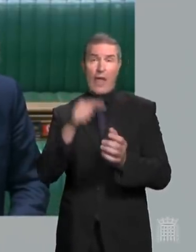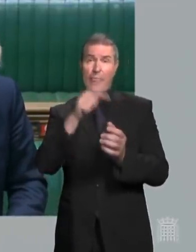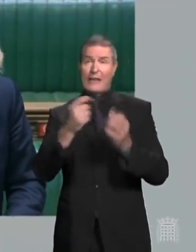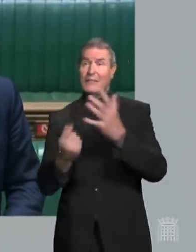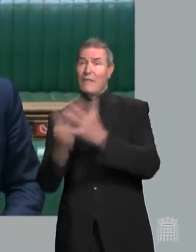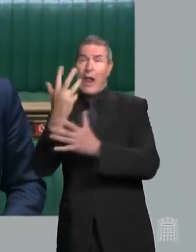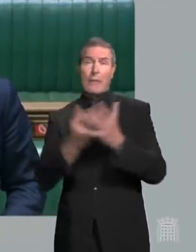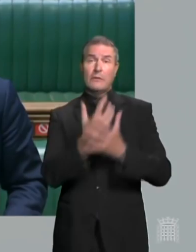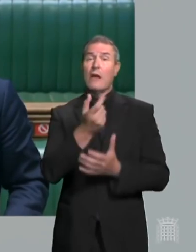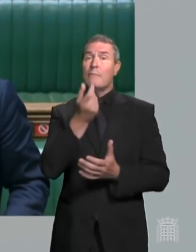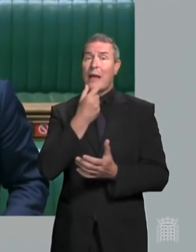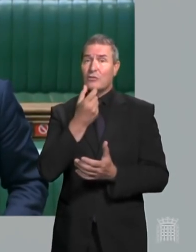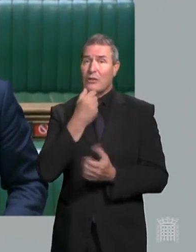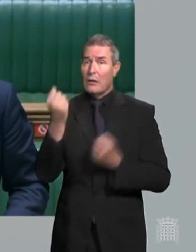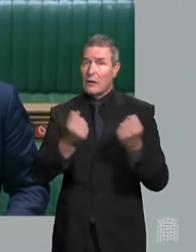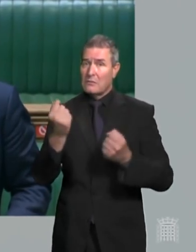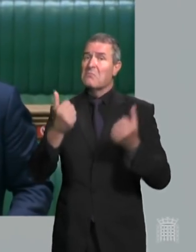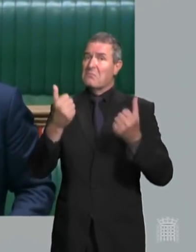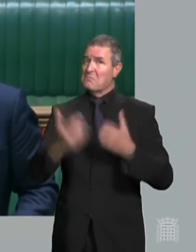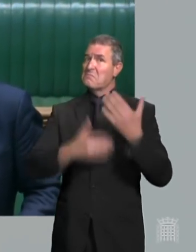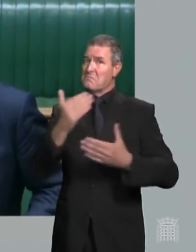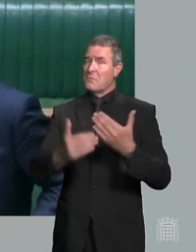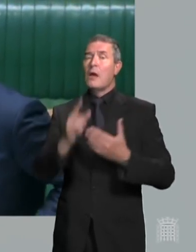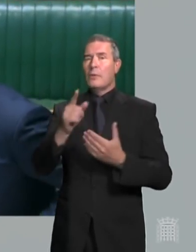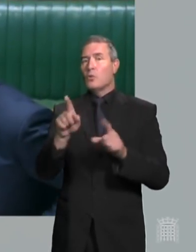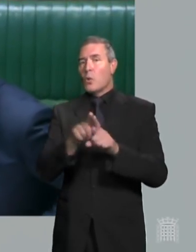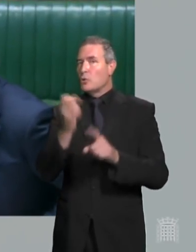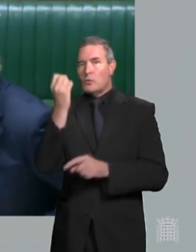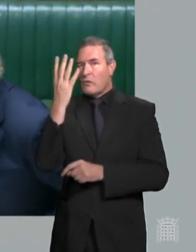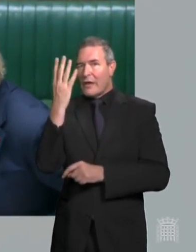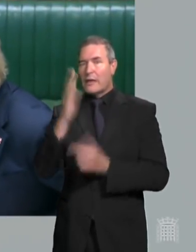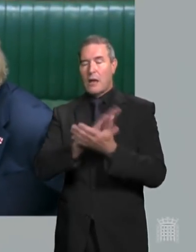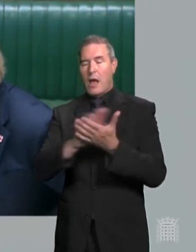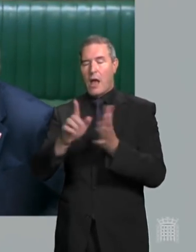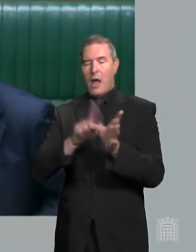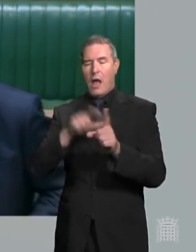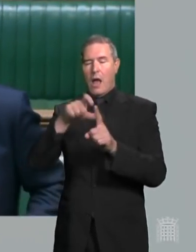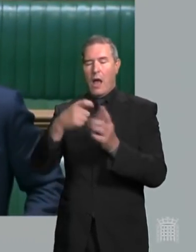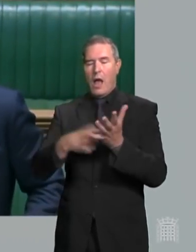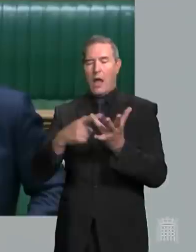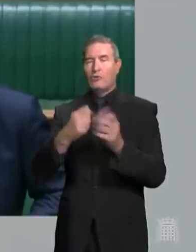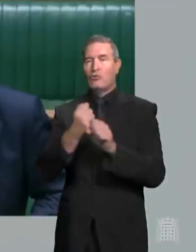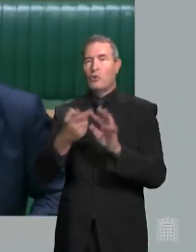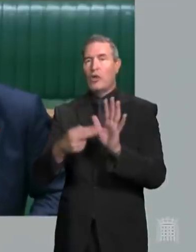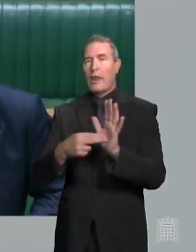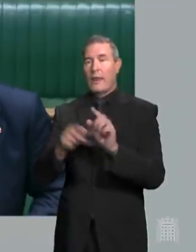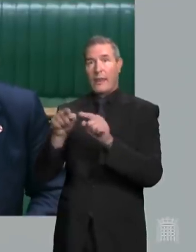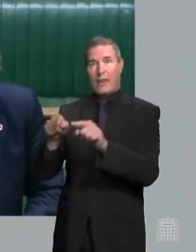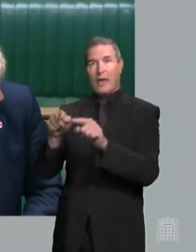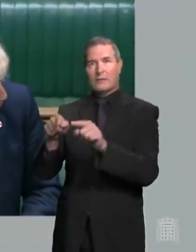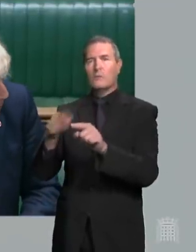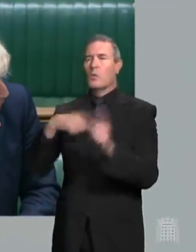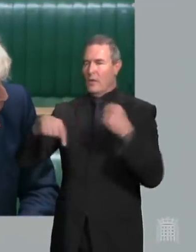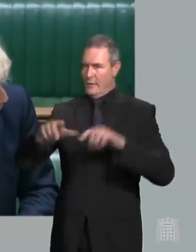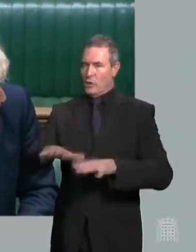vehicles it's fantastic but we must not forget hydrogen Mr Speaker as I said in an earlier answer we want this